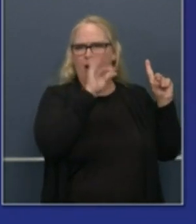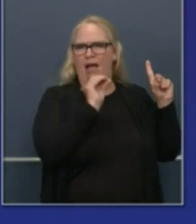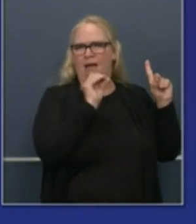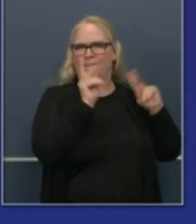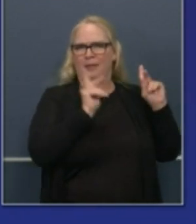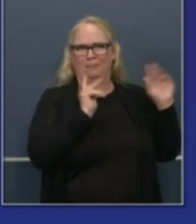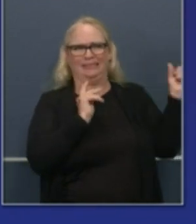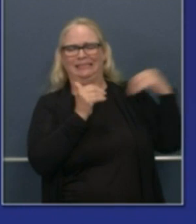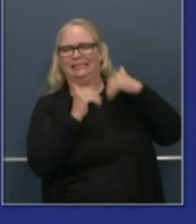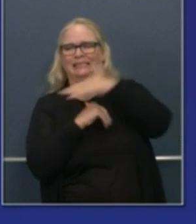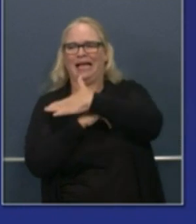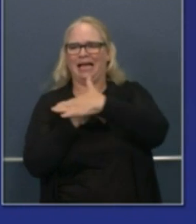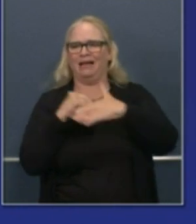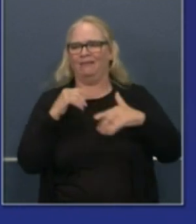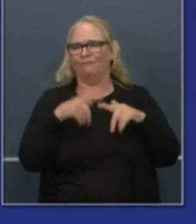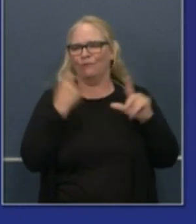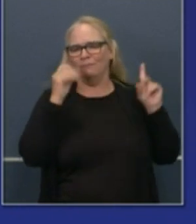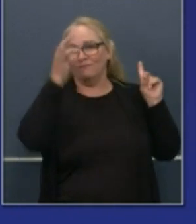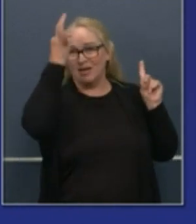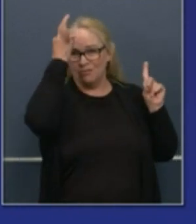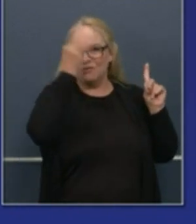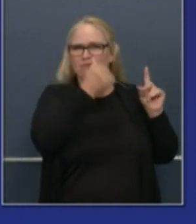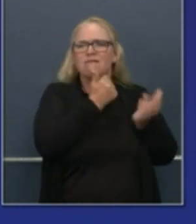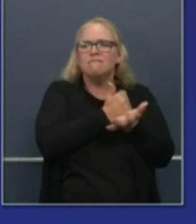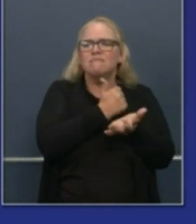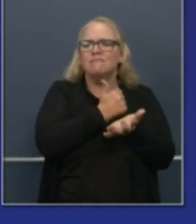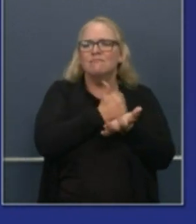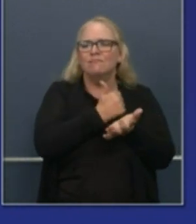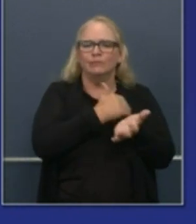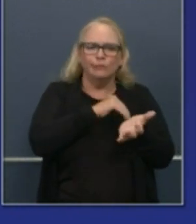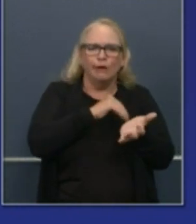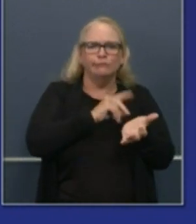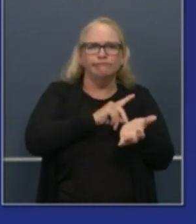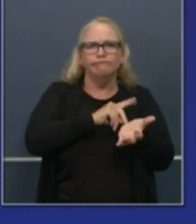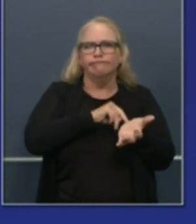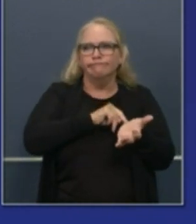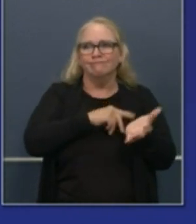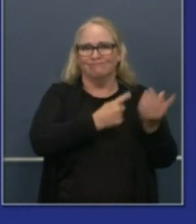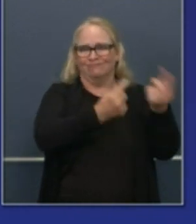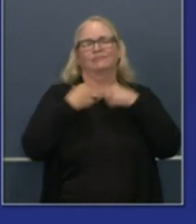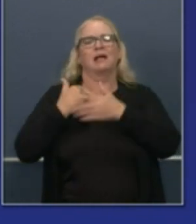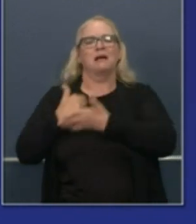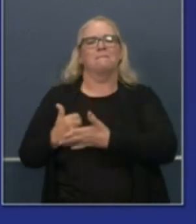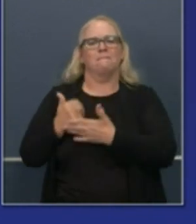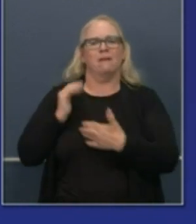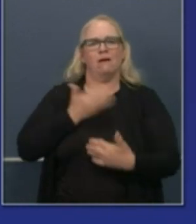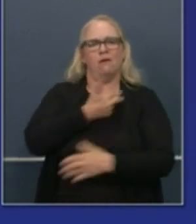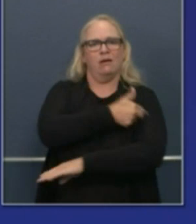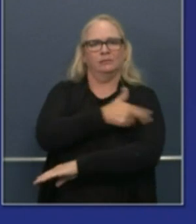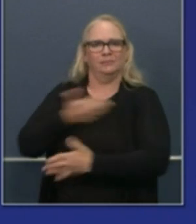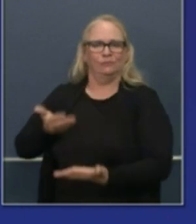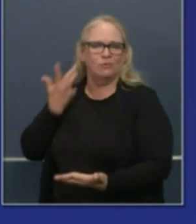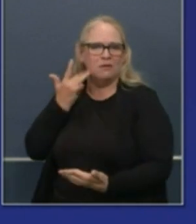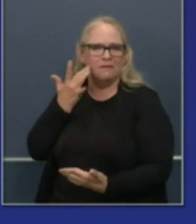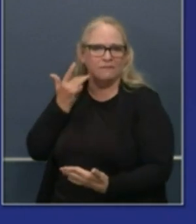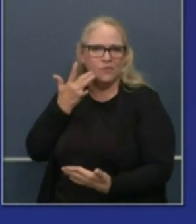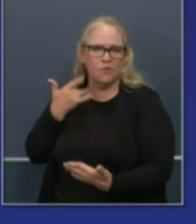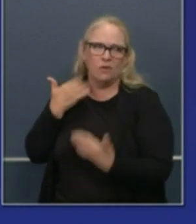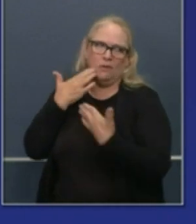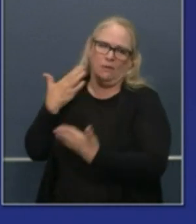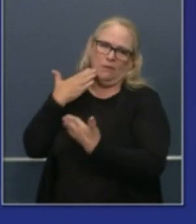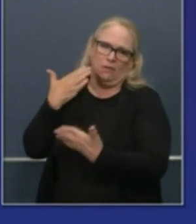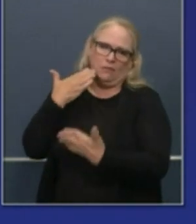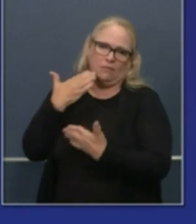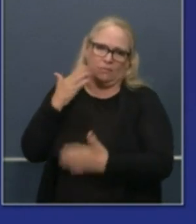team came from federal HHS to help relieve some of that stress so that is indeed top of mind